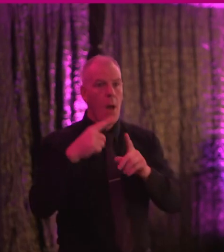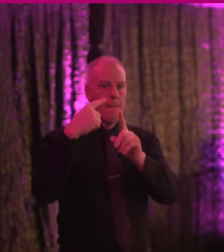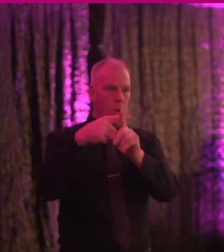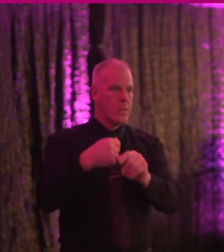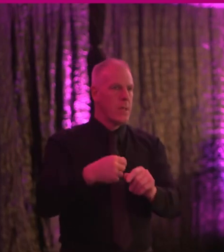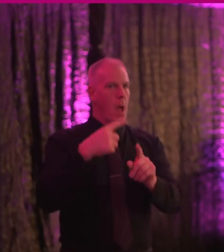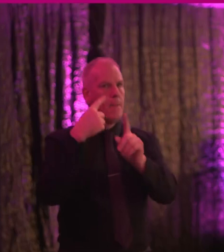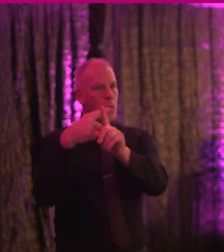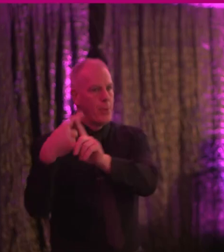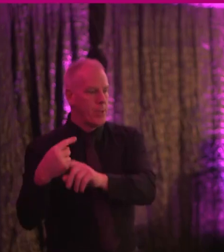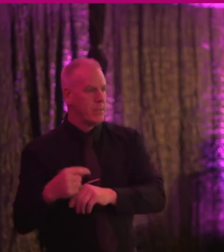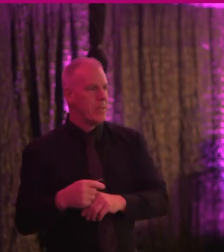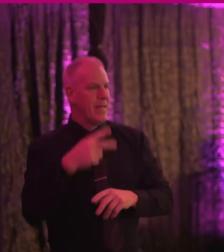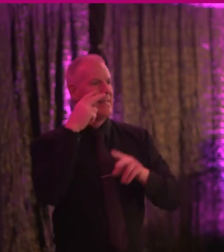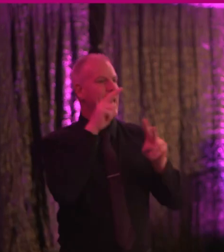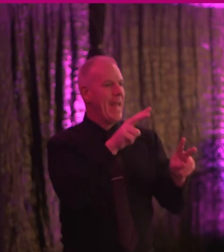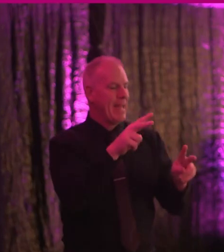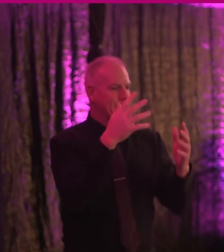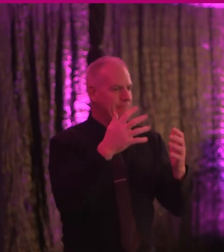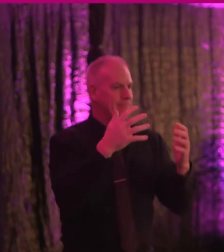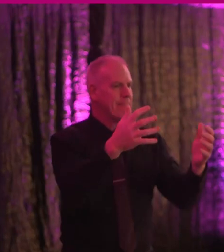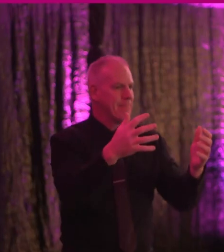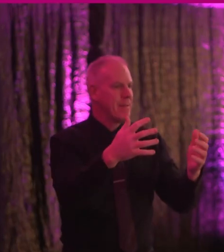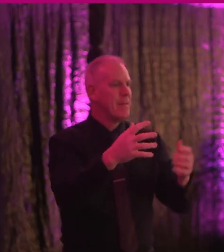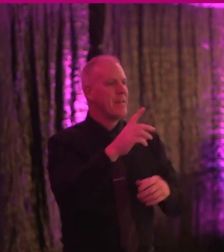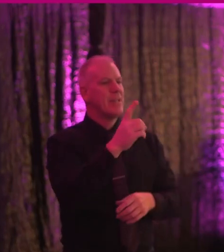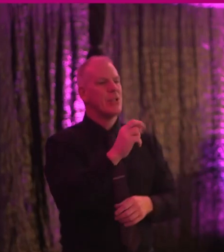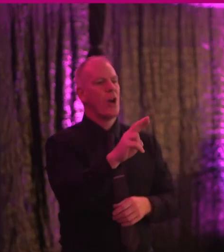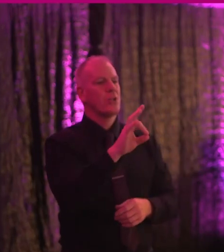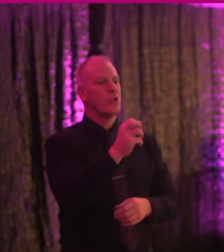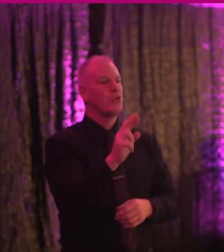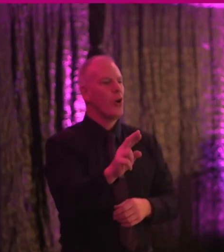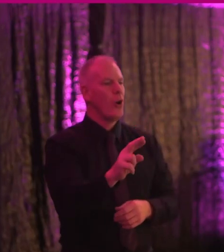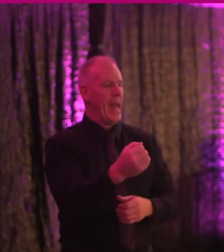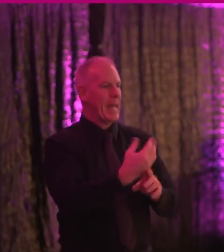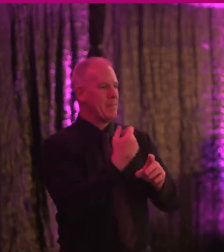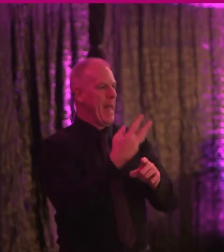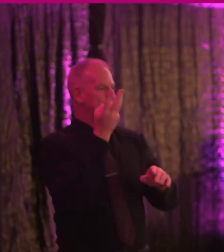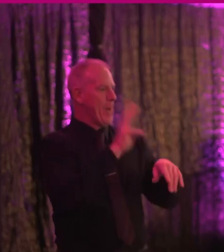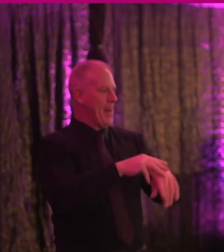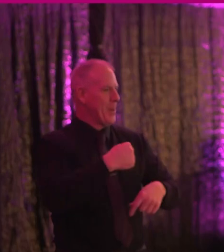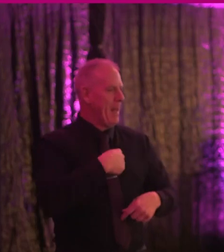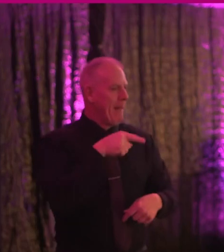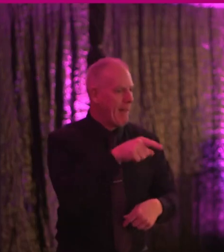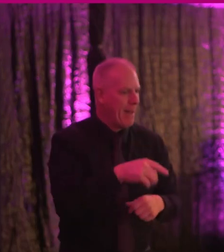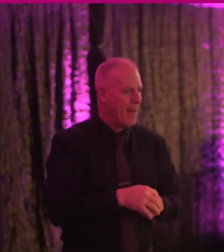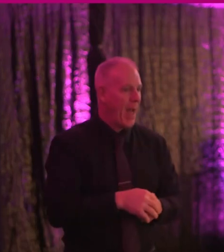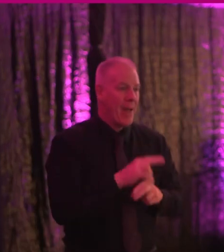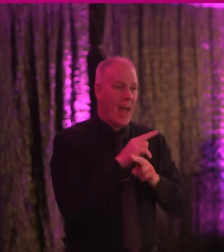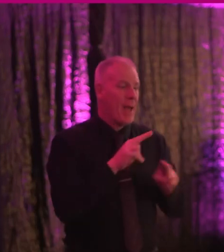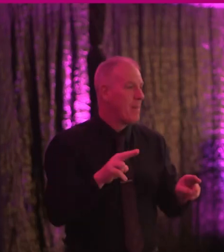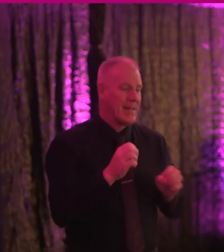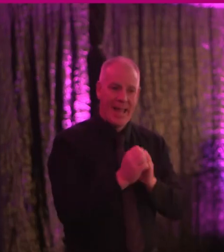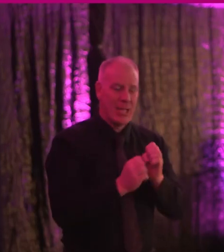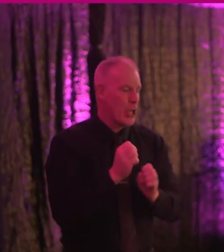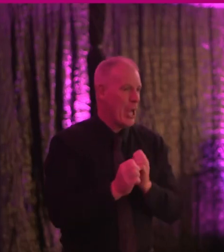plus, as I can see, and I look down here at Dr. Gerr, who explained it so well to me. And if I am not an